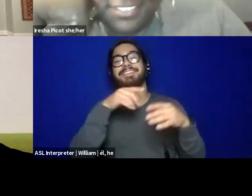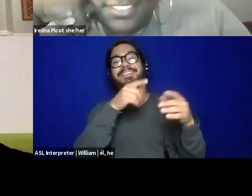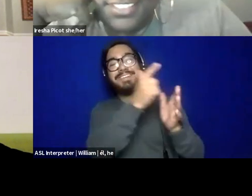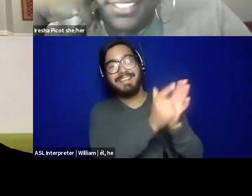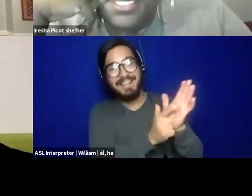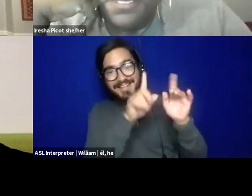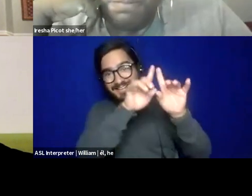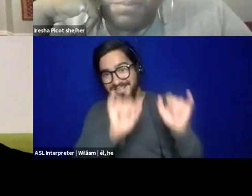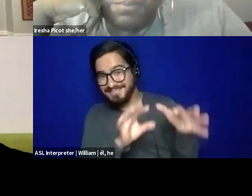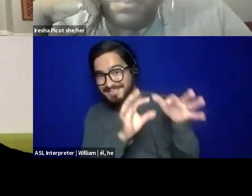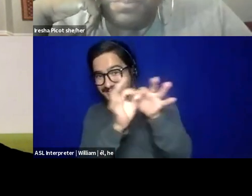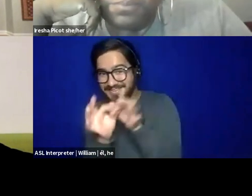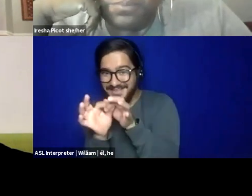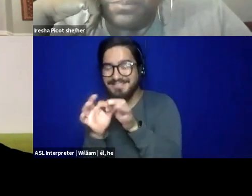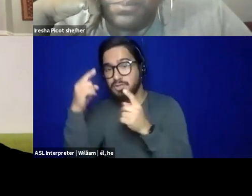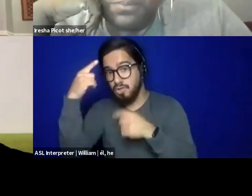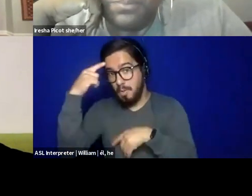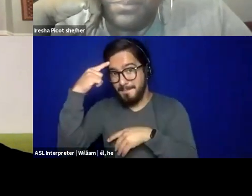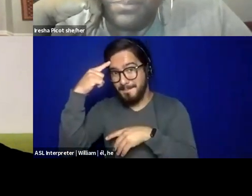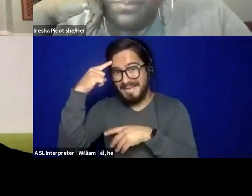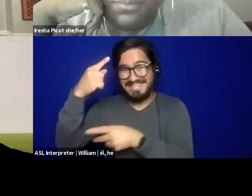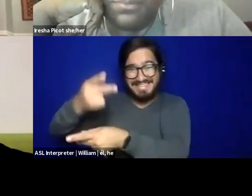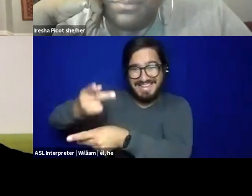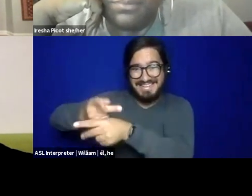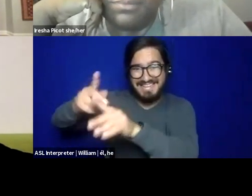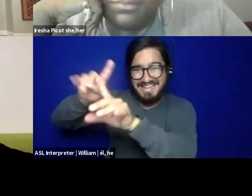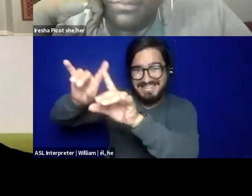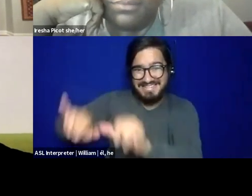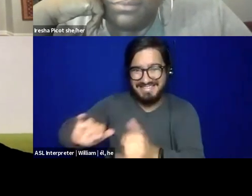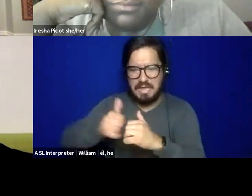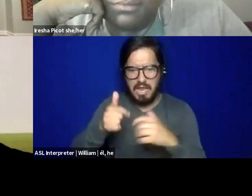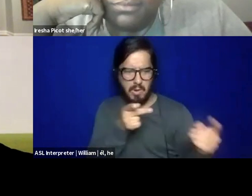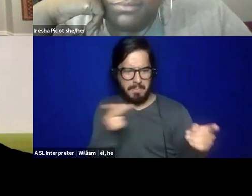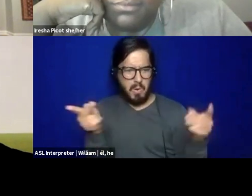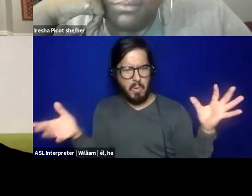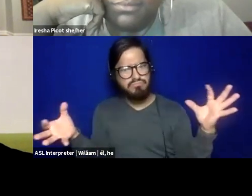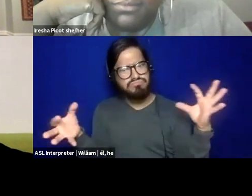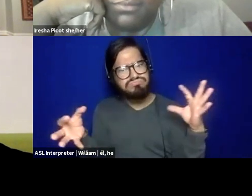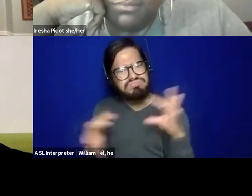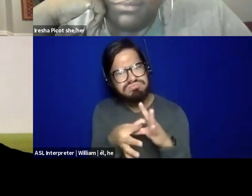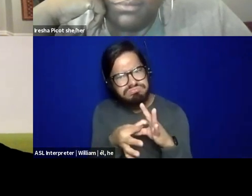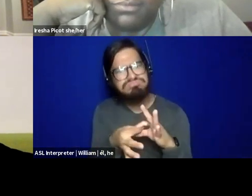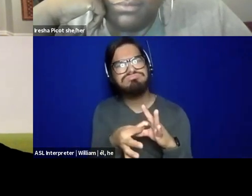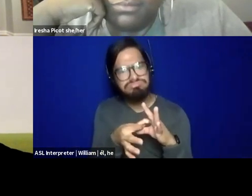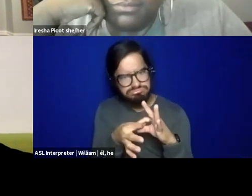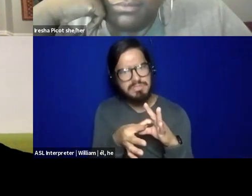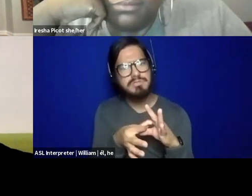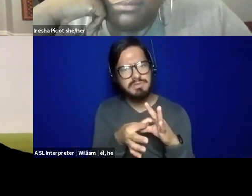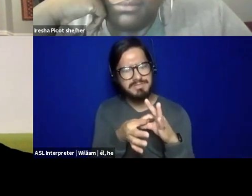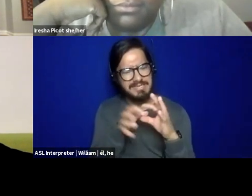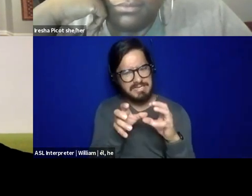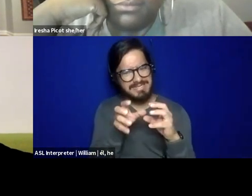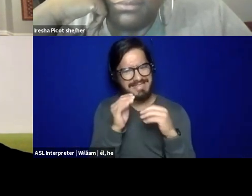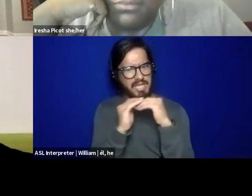systems, how it's so intricately linked and how the way the systems are even constructed,